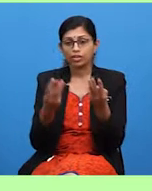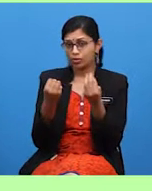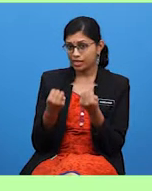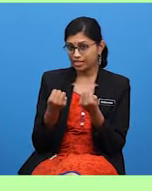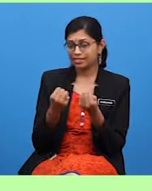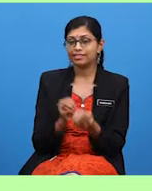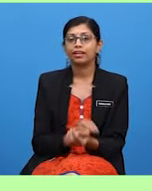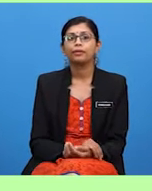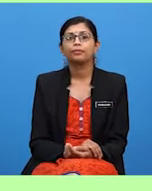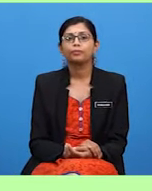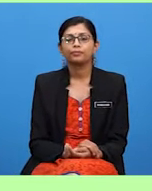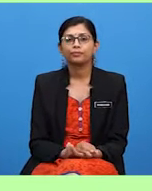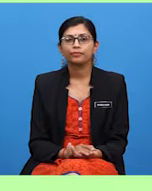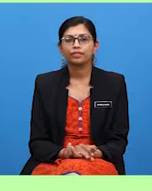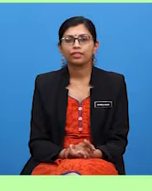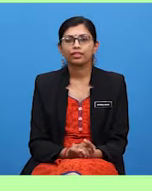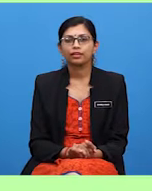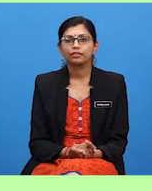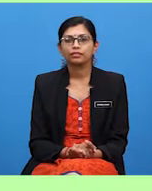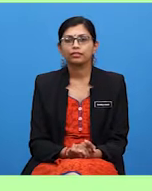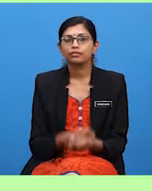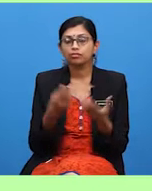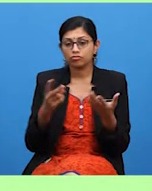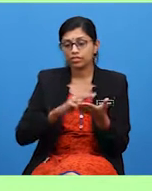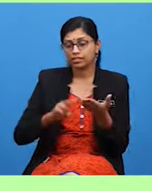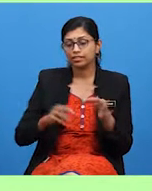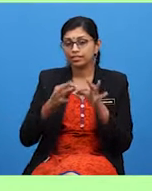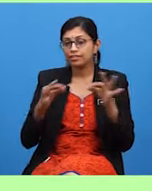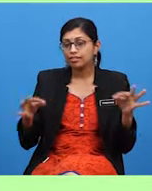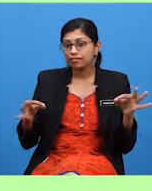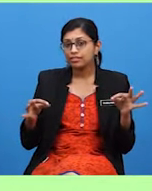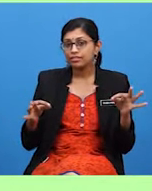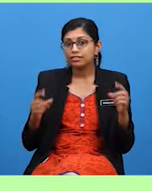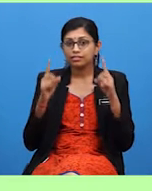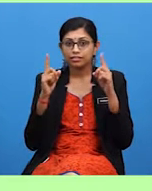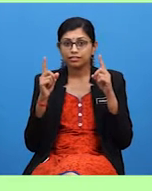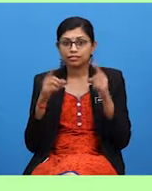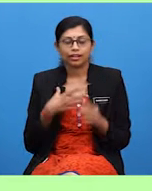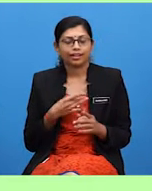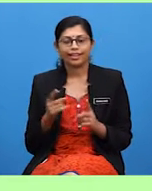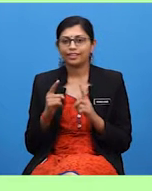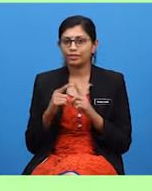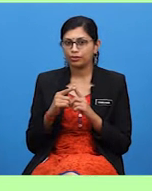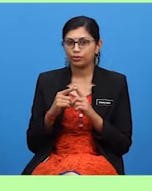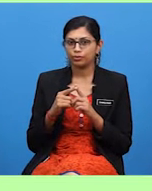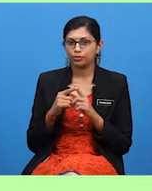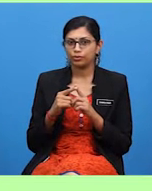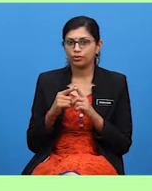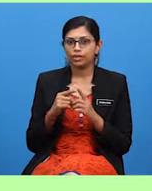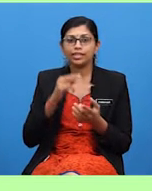preferences? He used sentences like, I'd like to.